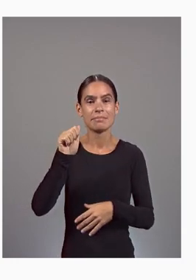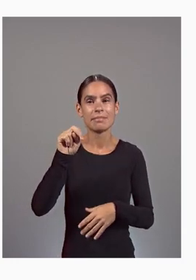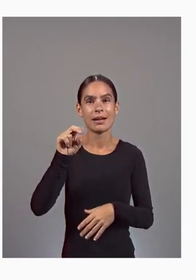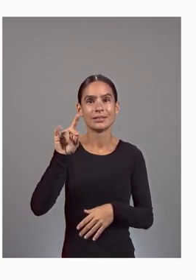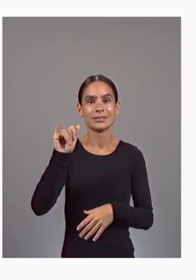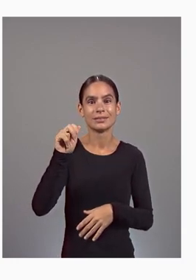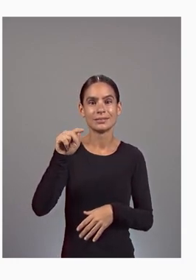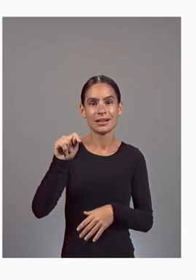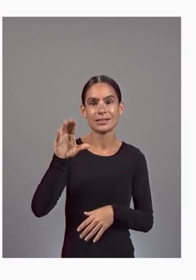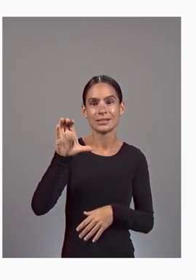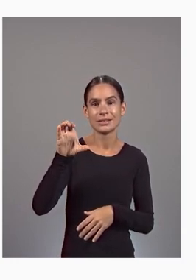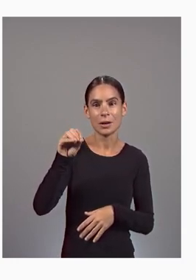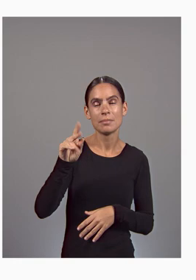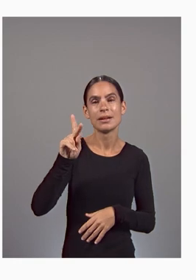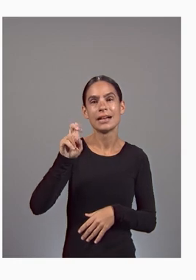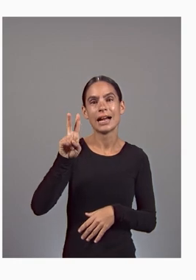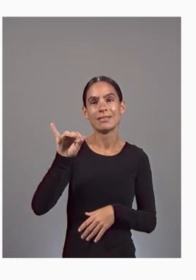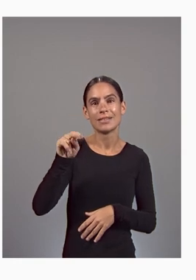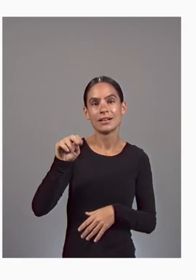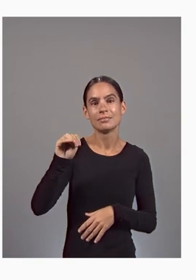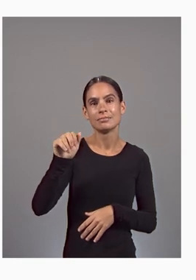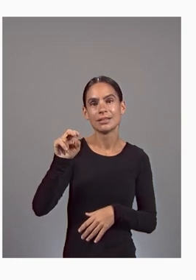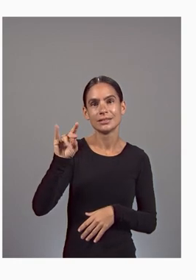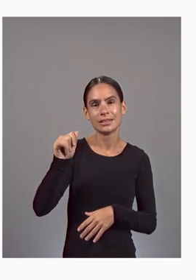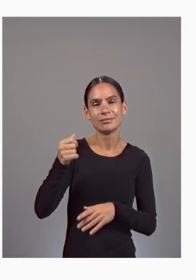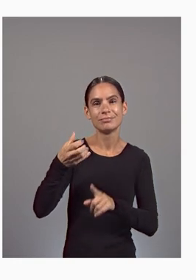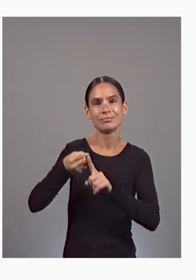CEO Kevin Mandia to tell you more.